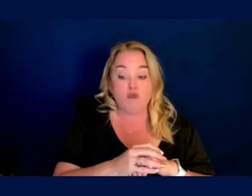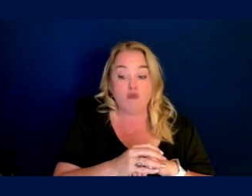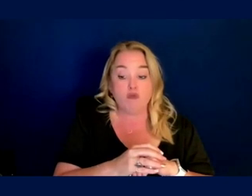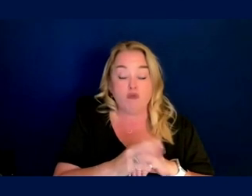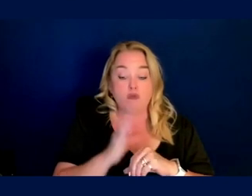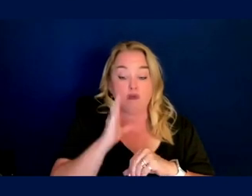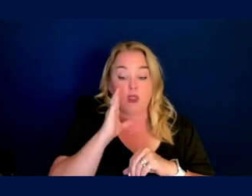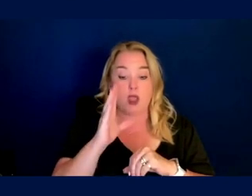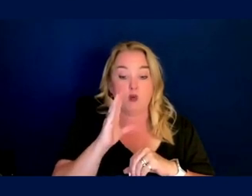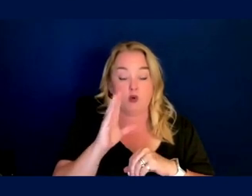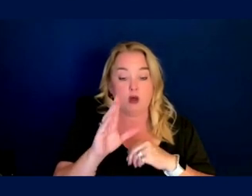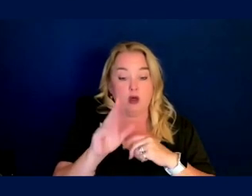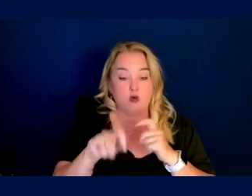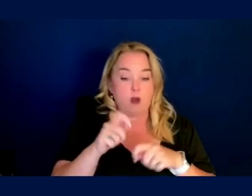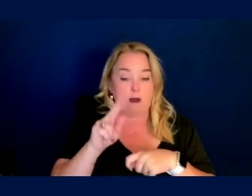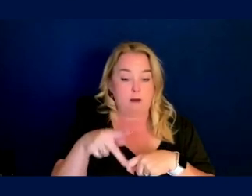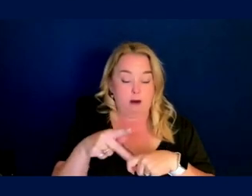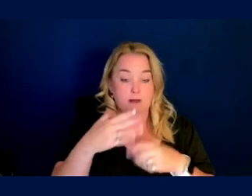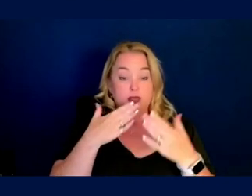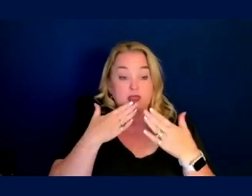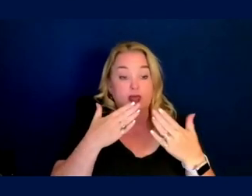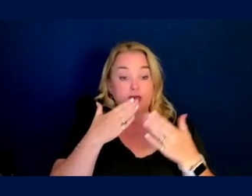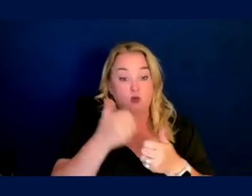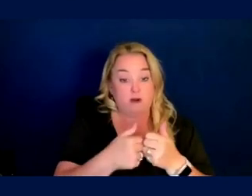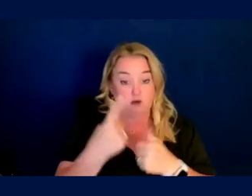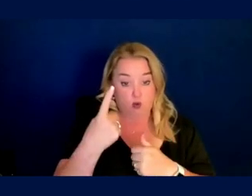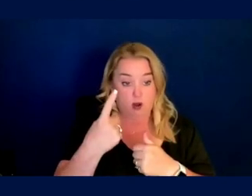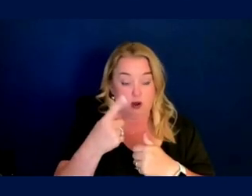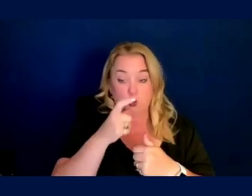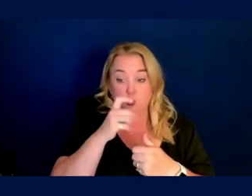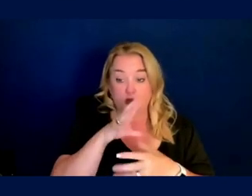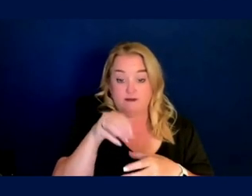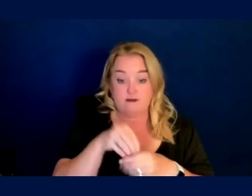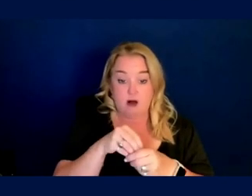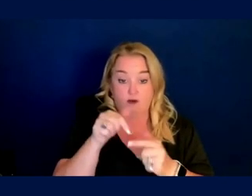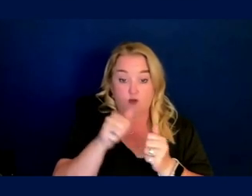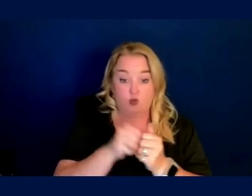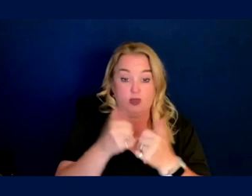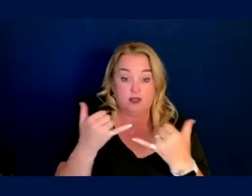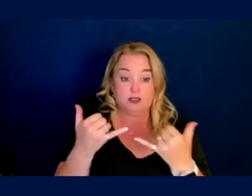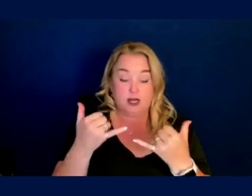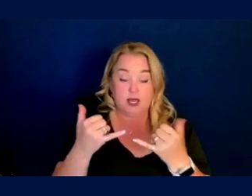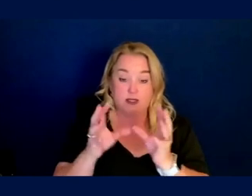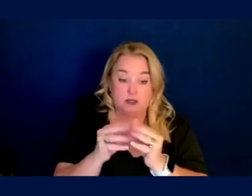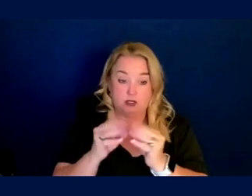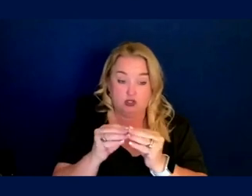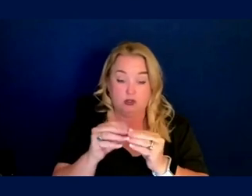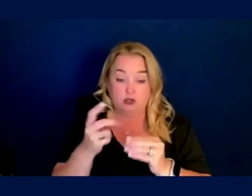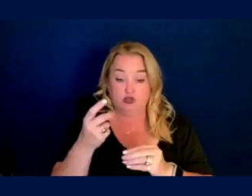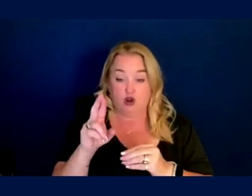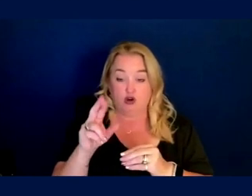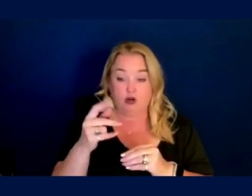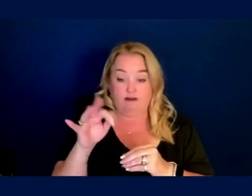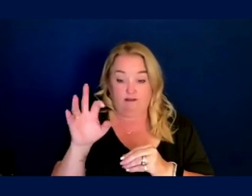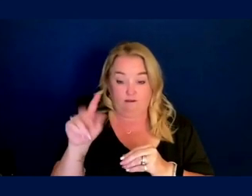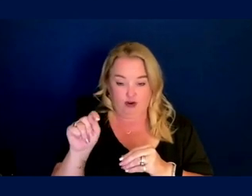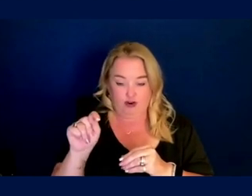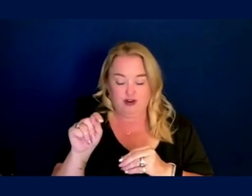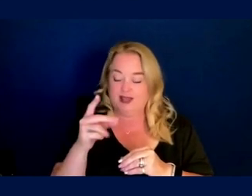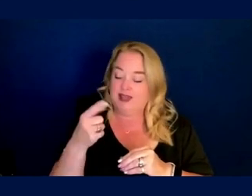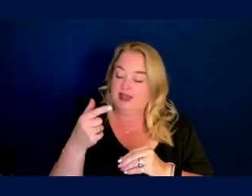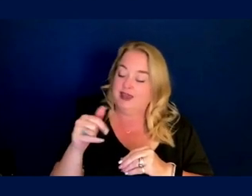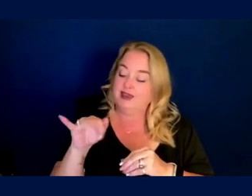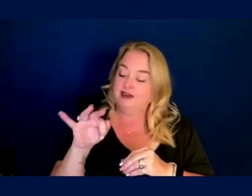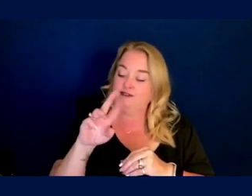wind up here by thanking everybody who's involved with this. Uh, Dr. Gifford, of course, I'll get back to her